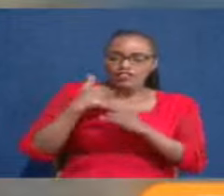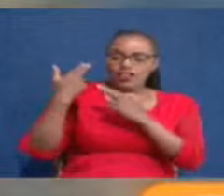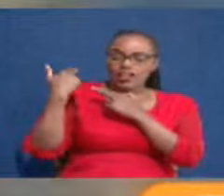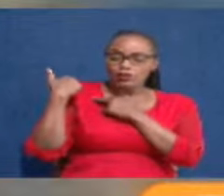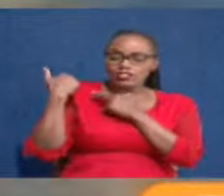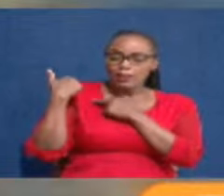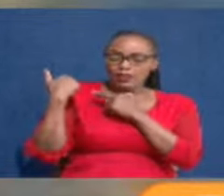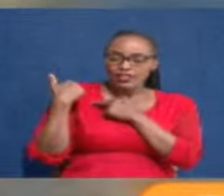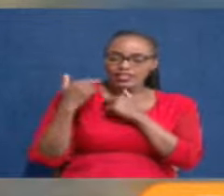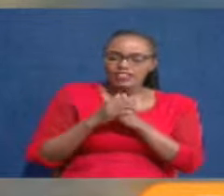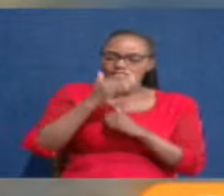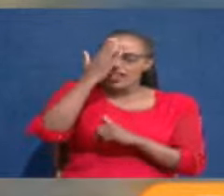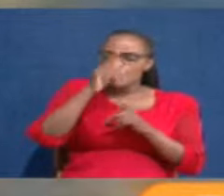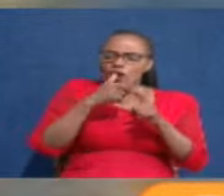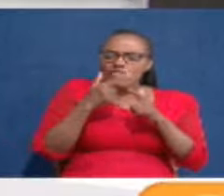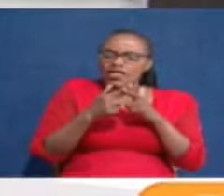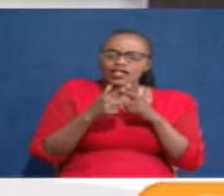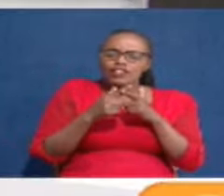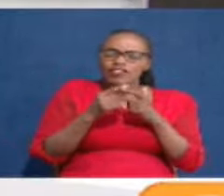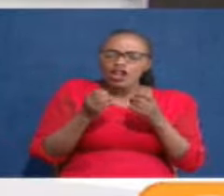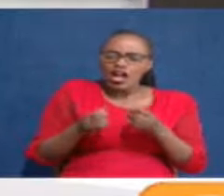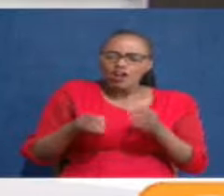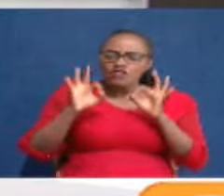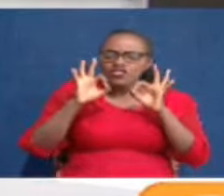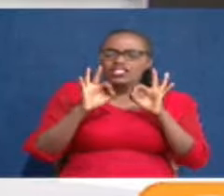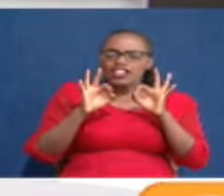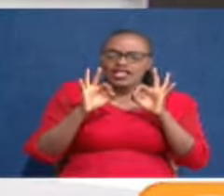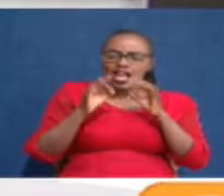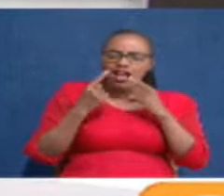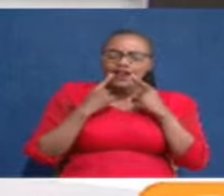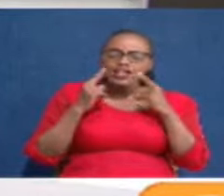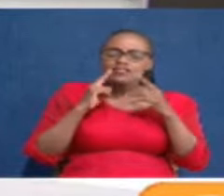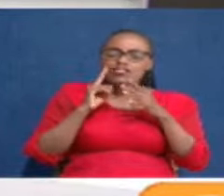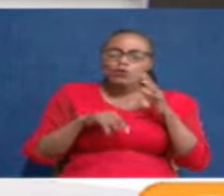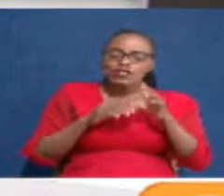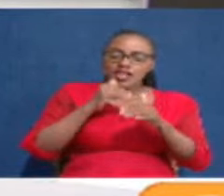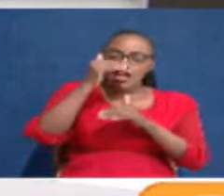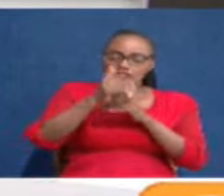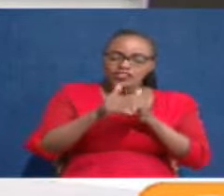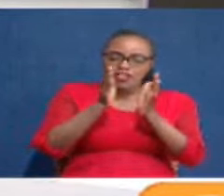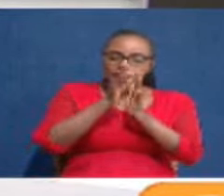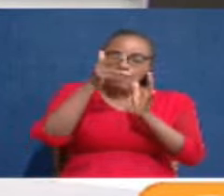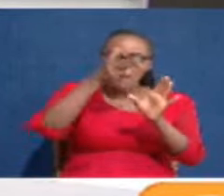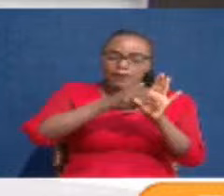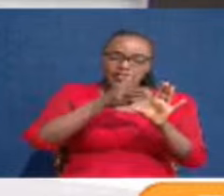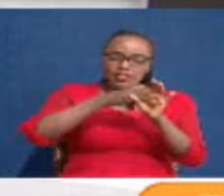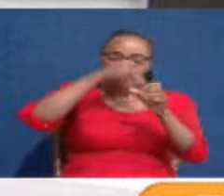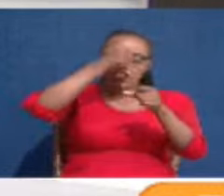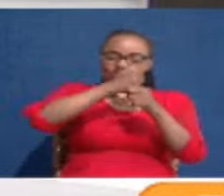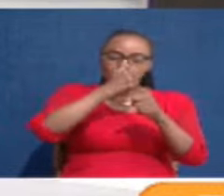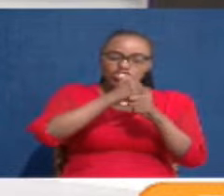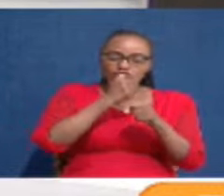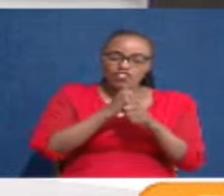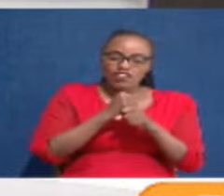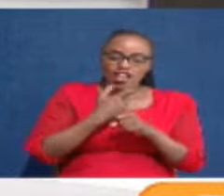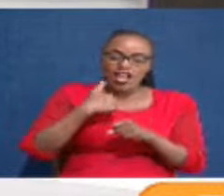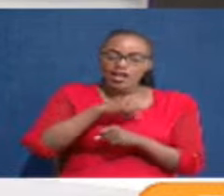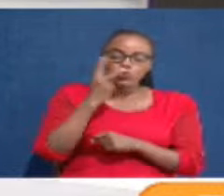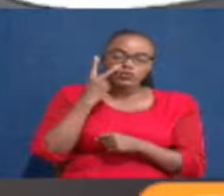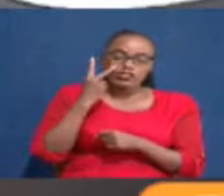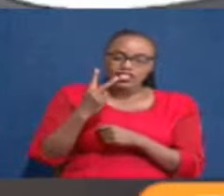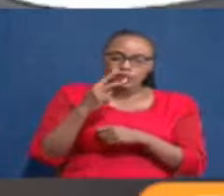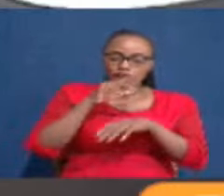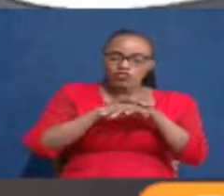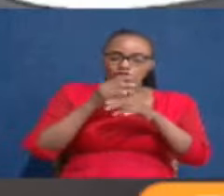that process and why not then formally announce it and say following the public participation exercise we received views